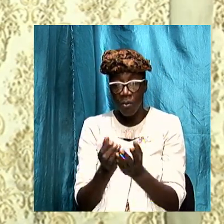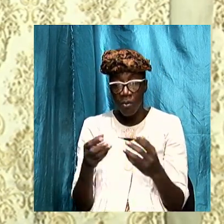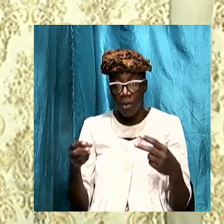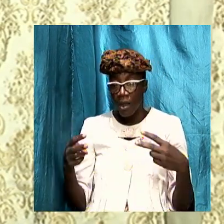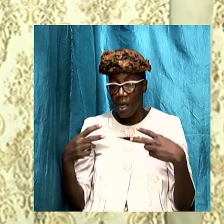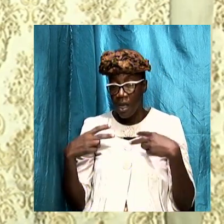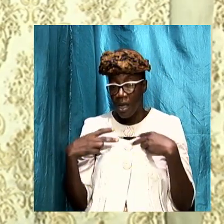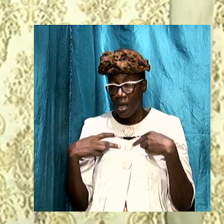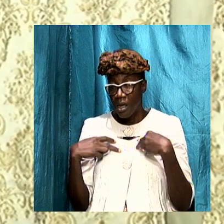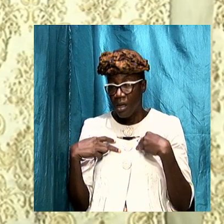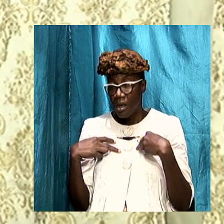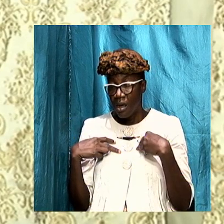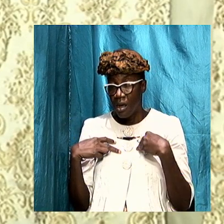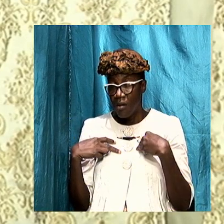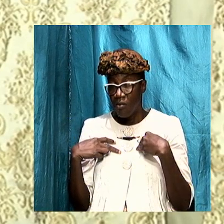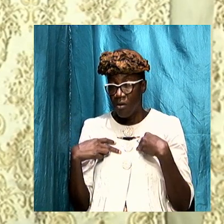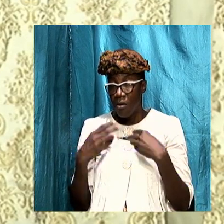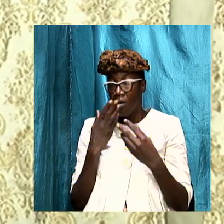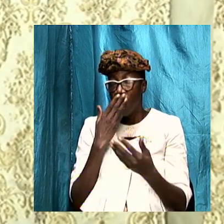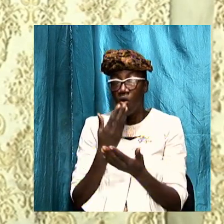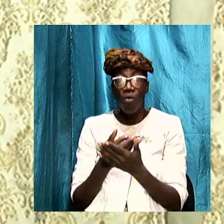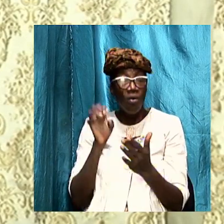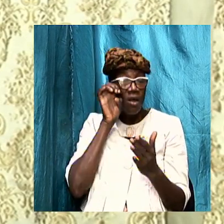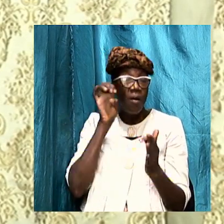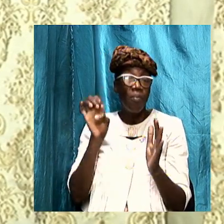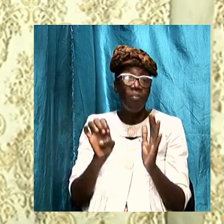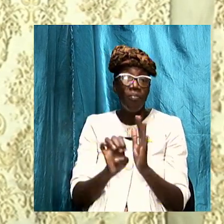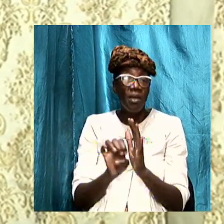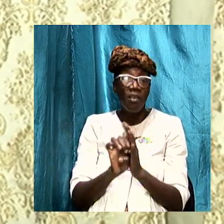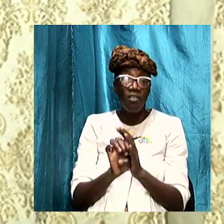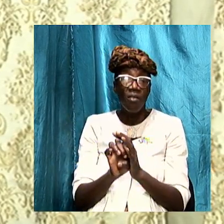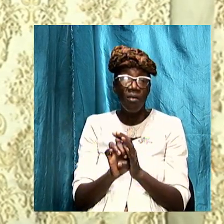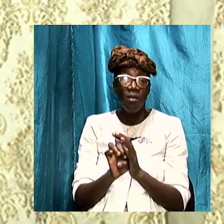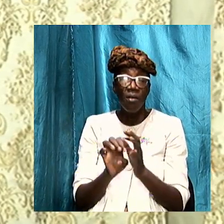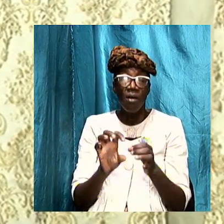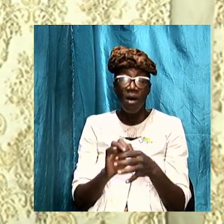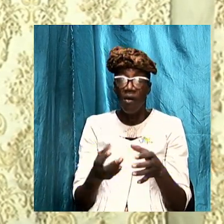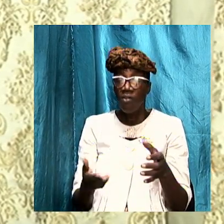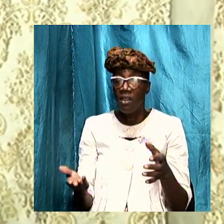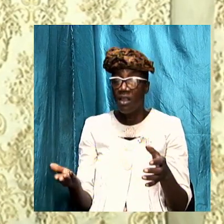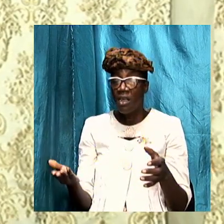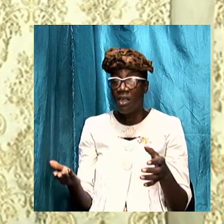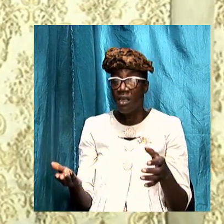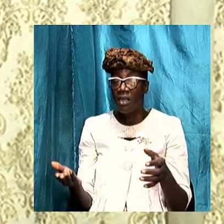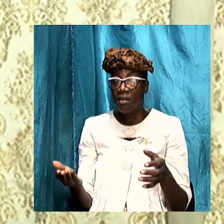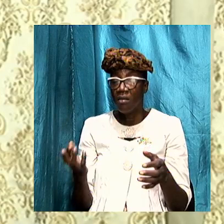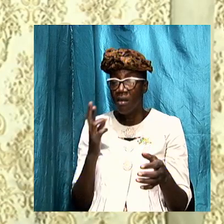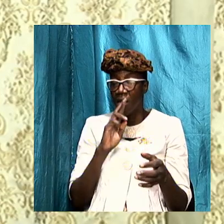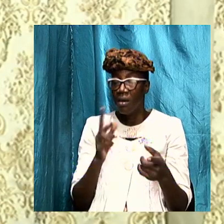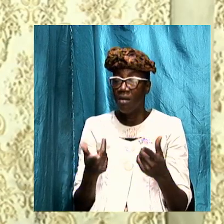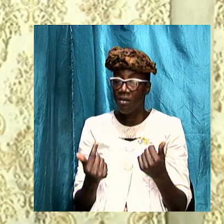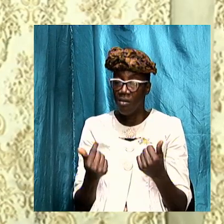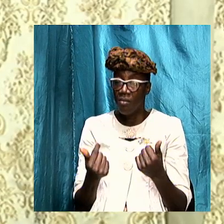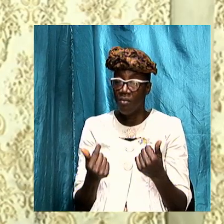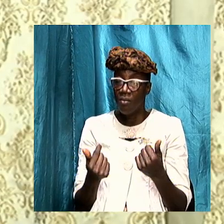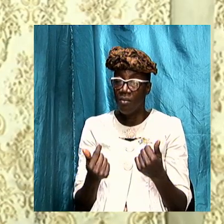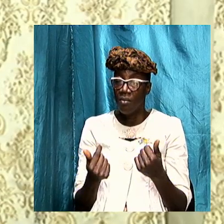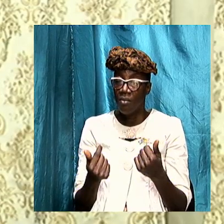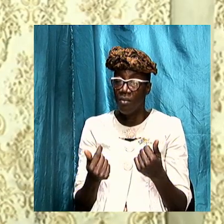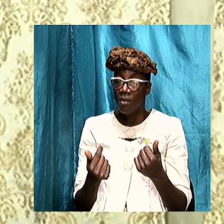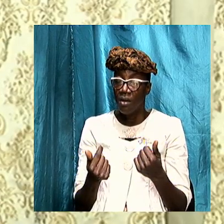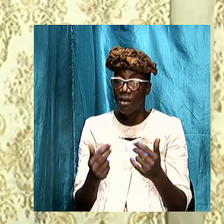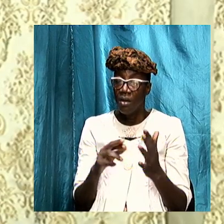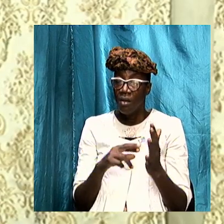good picture brothers and sisters of the things that are to come and